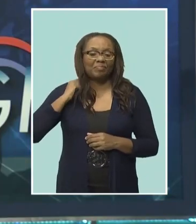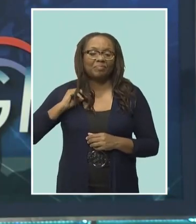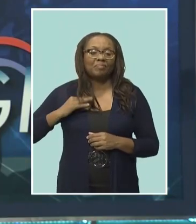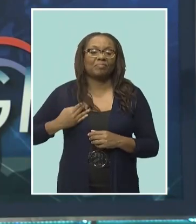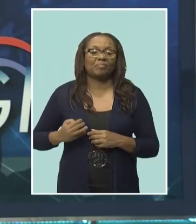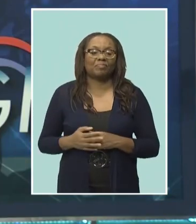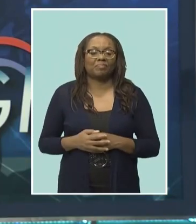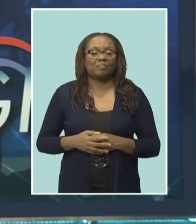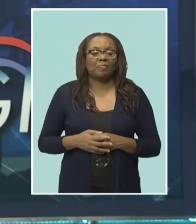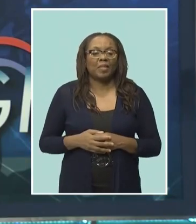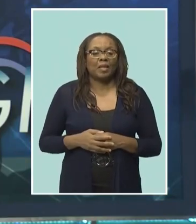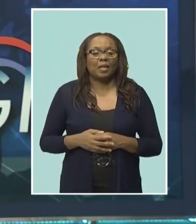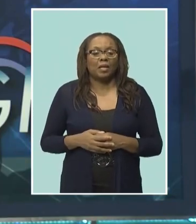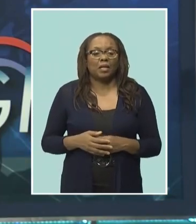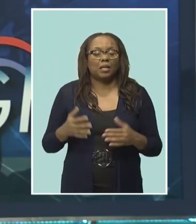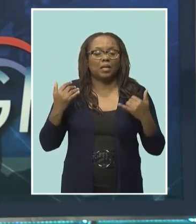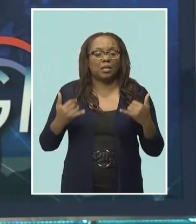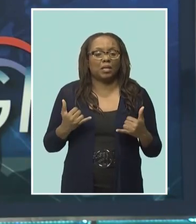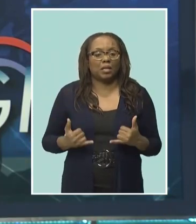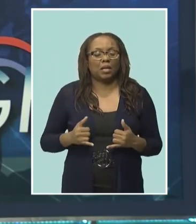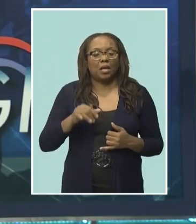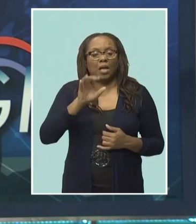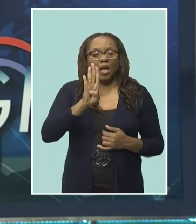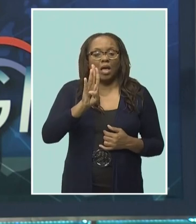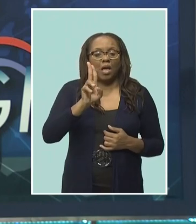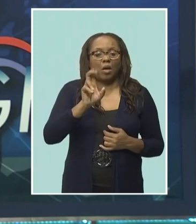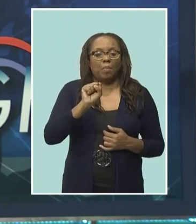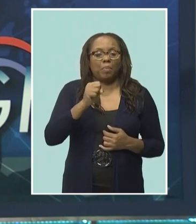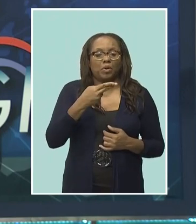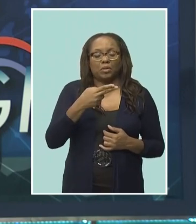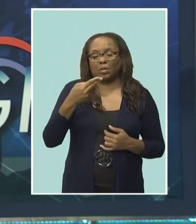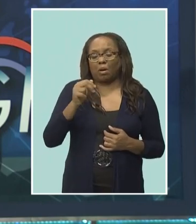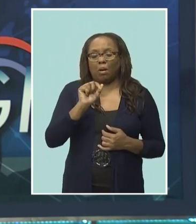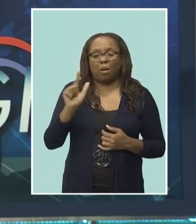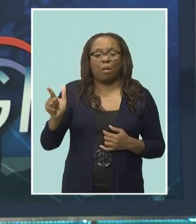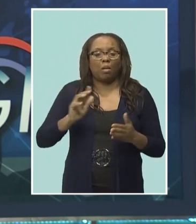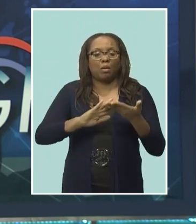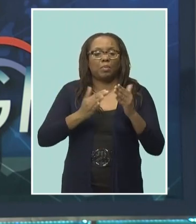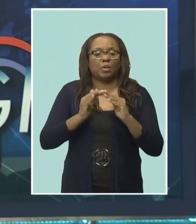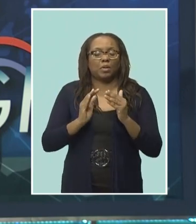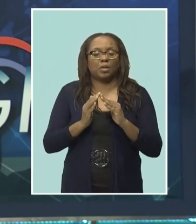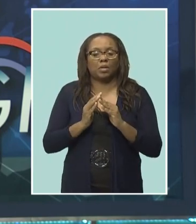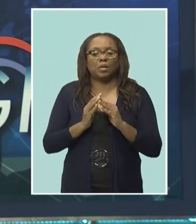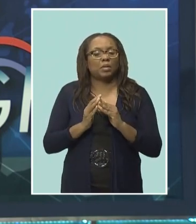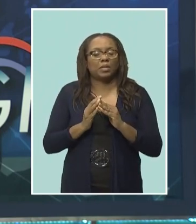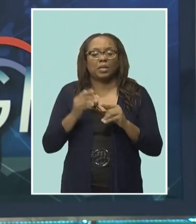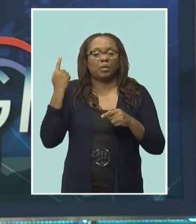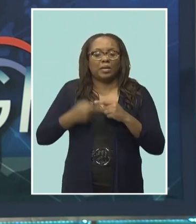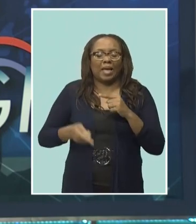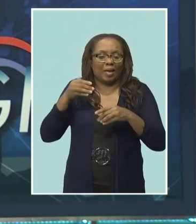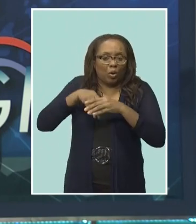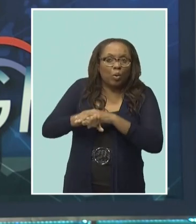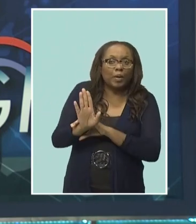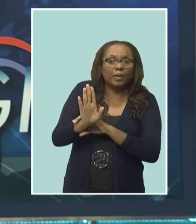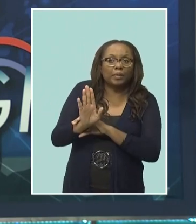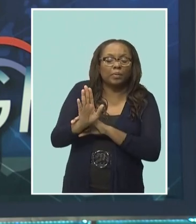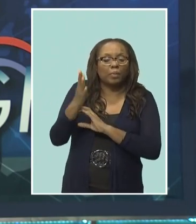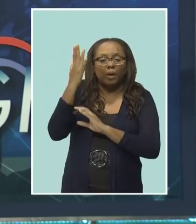of the Bush Hall St. Michael community is currently on lockdown following the latest fatal shooting. Shane Seeley has the details.